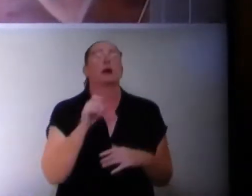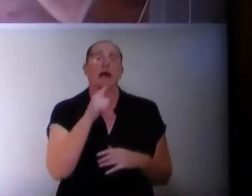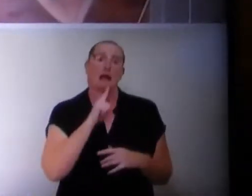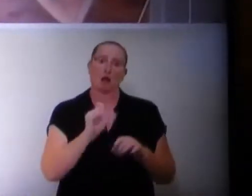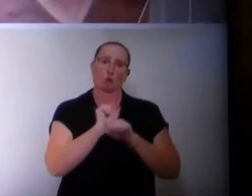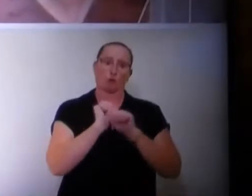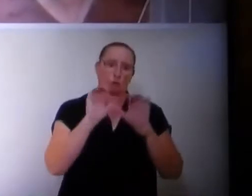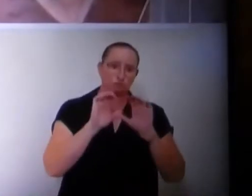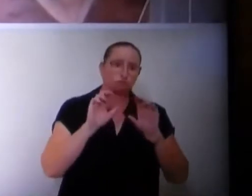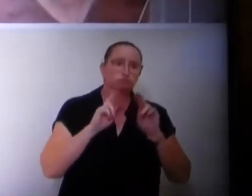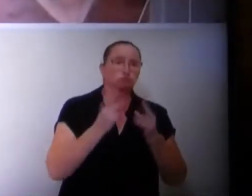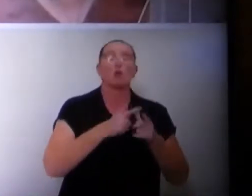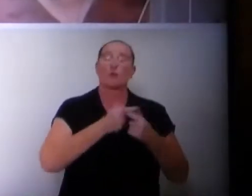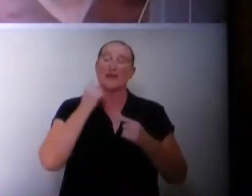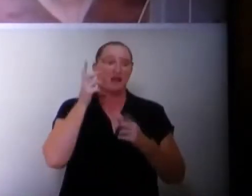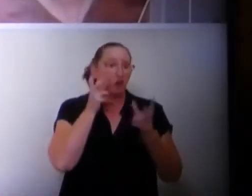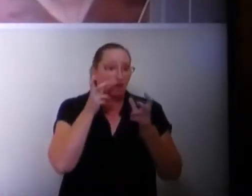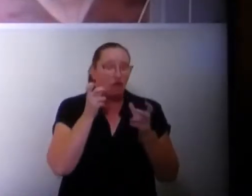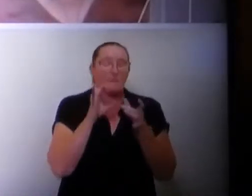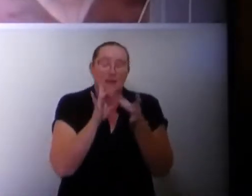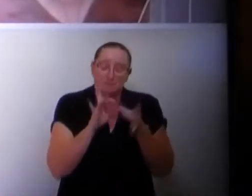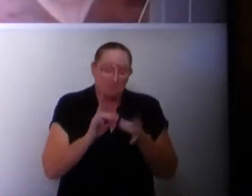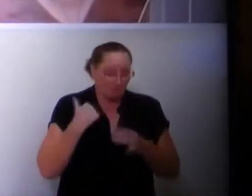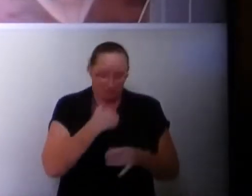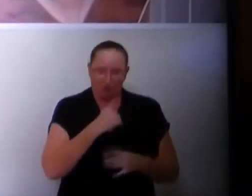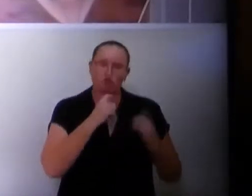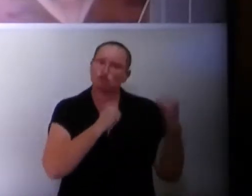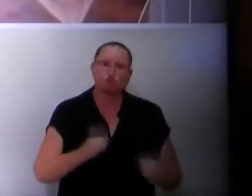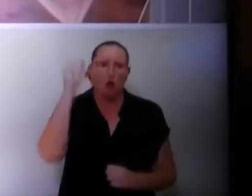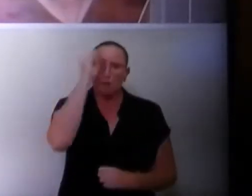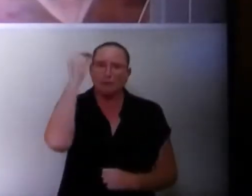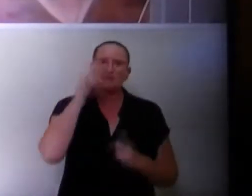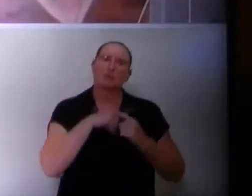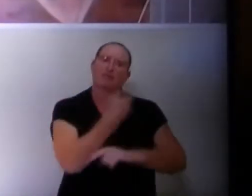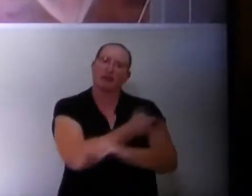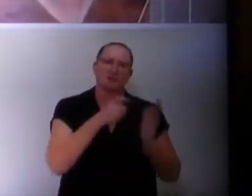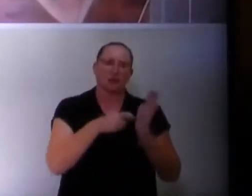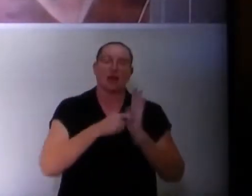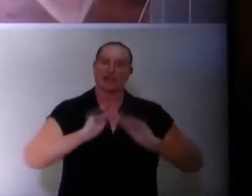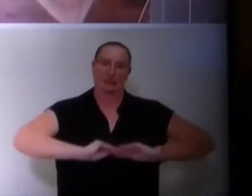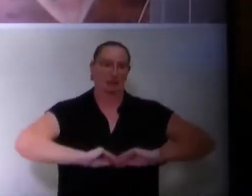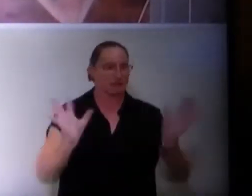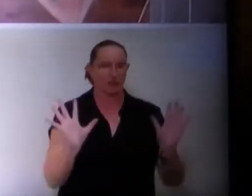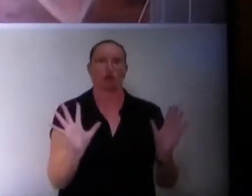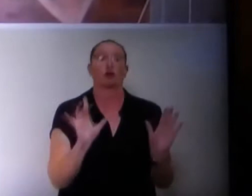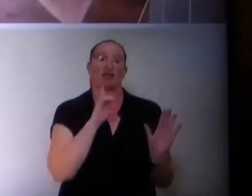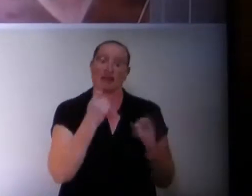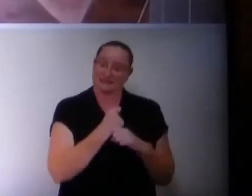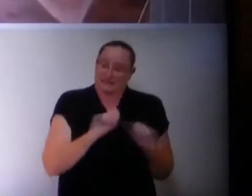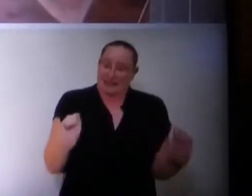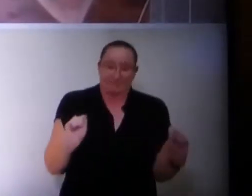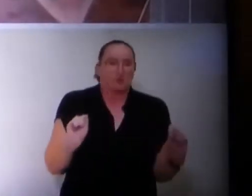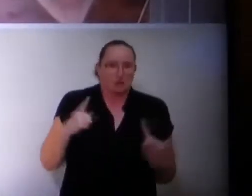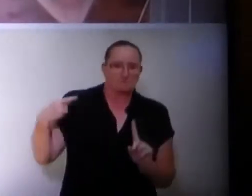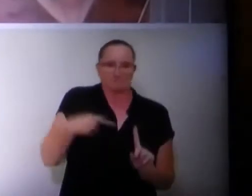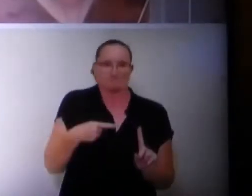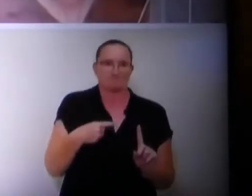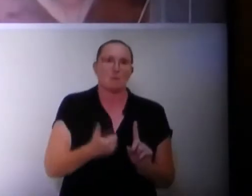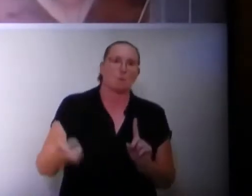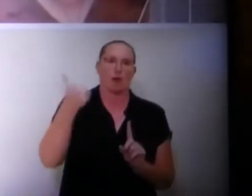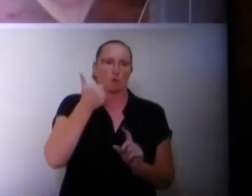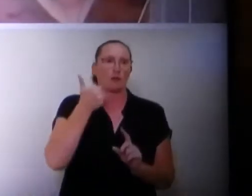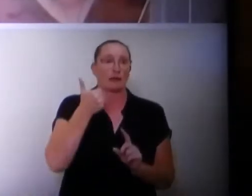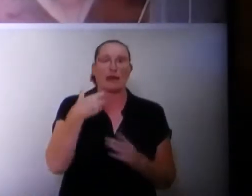as such, we have heard from many of our members. While educators have strong opinions on the vaccine mandate, it is crystal clear that safety is their number one